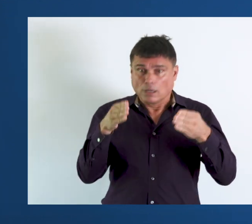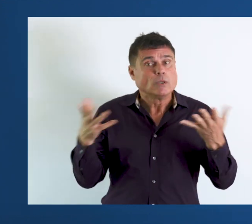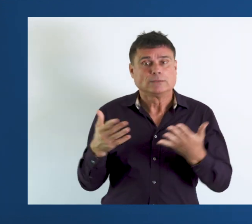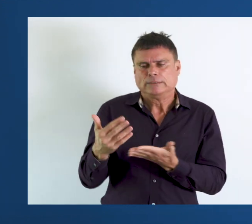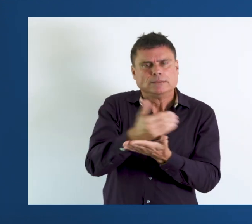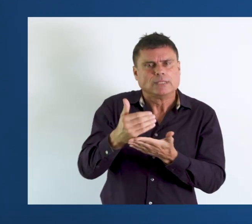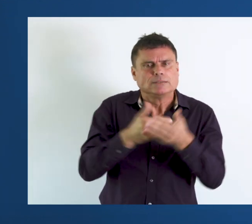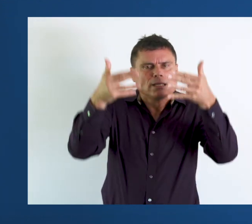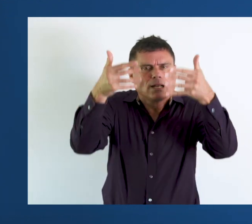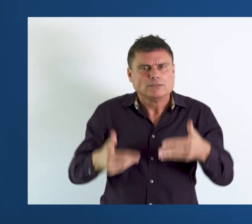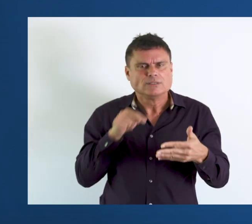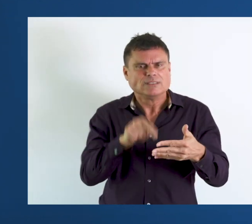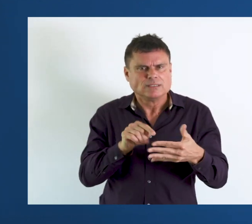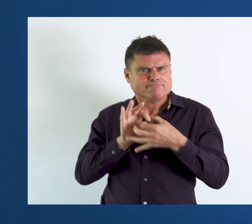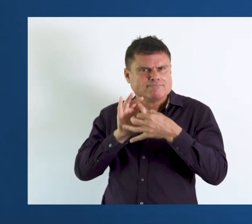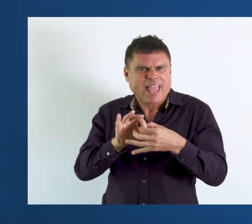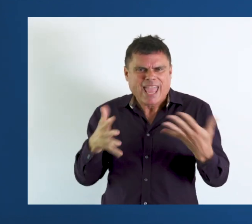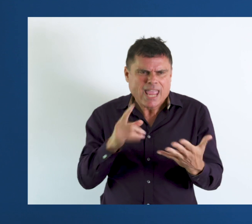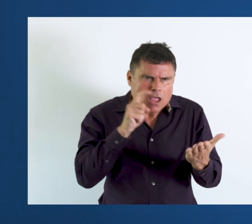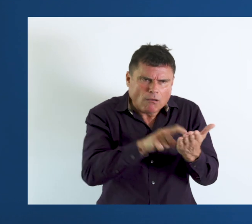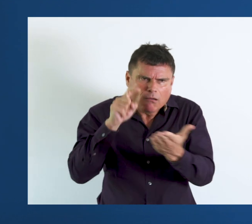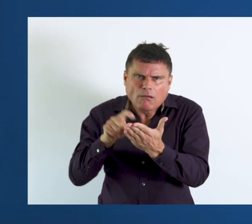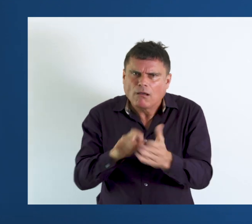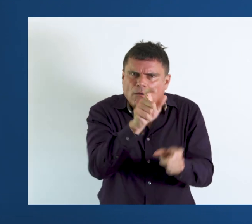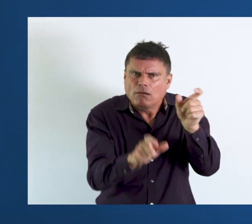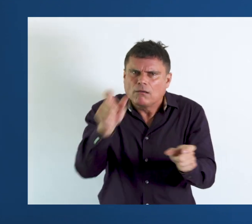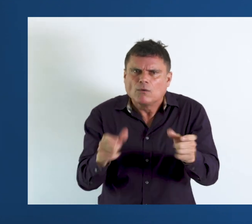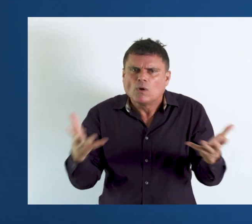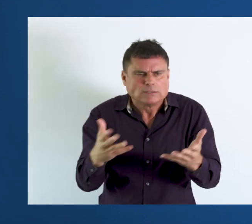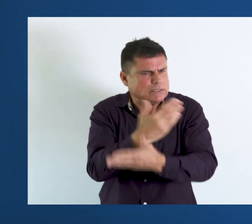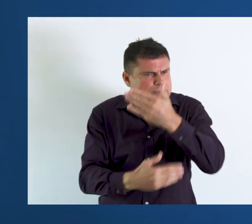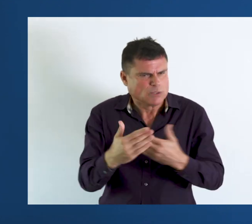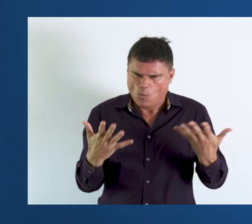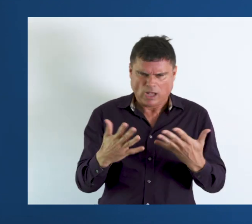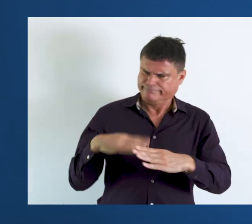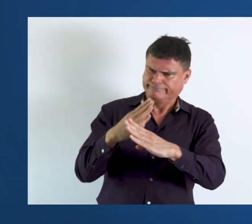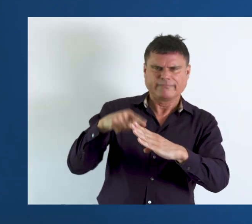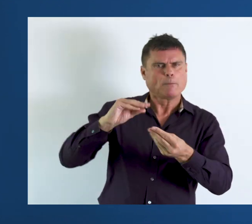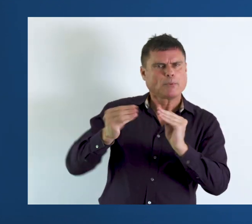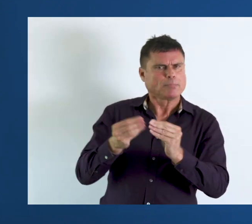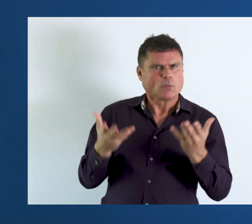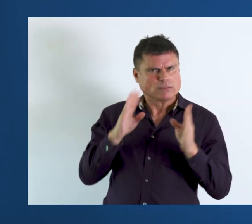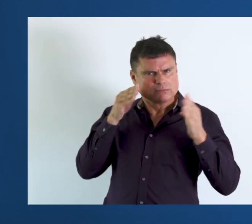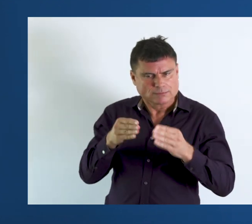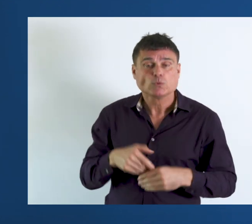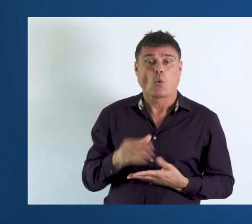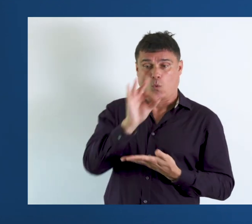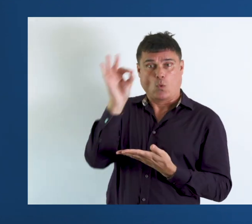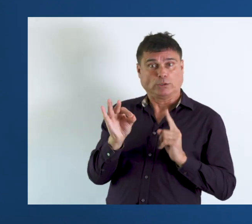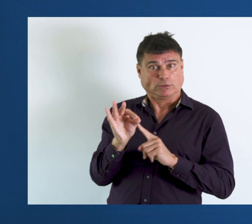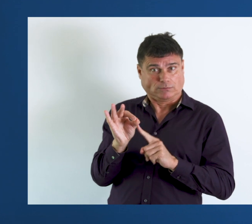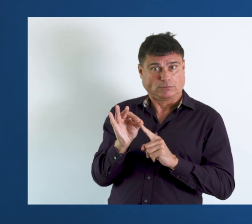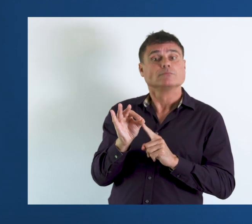efforts of the past was very much about identifying the causes of the conditions. Questions